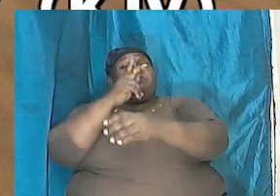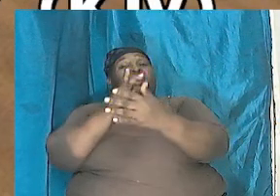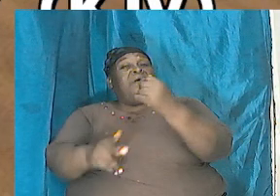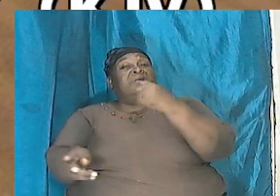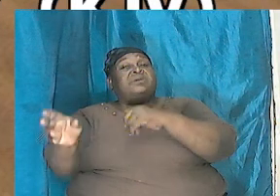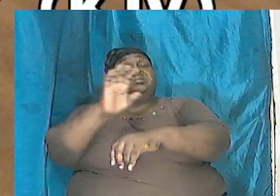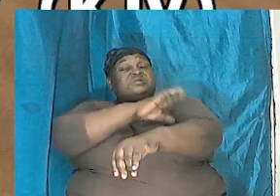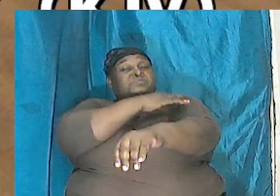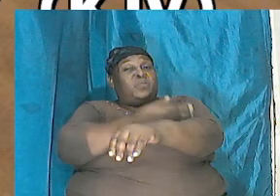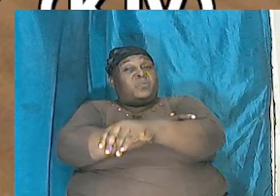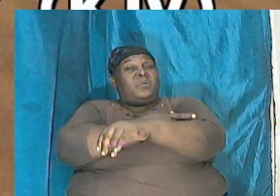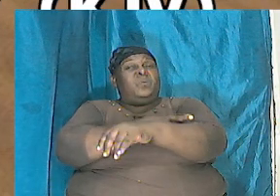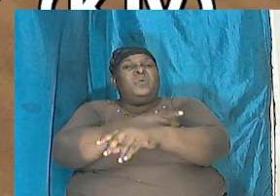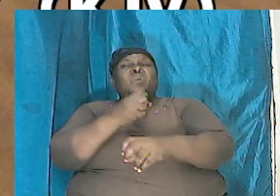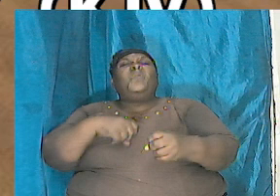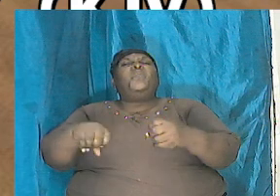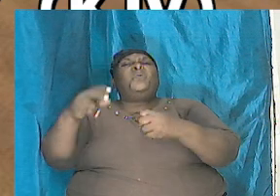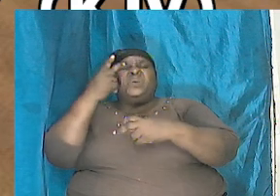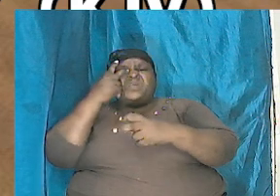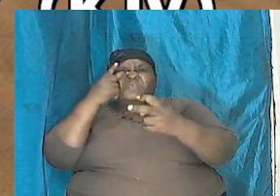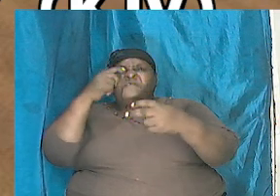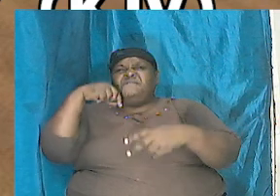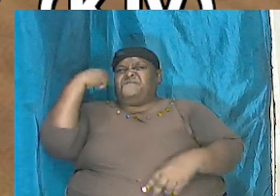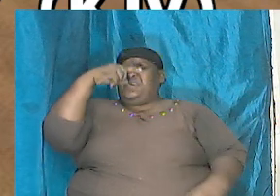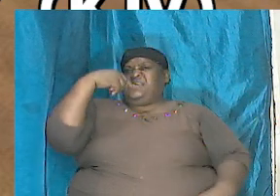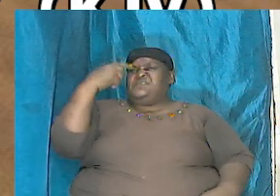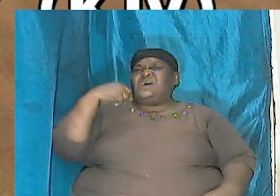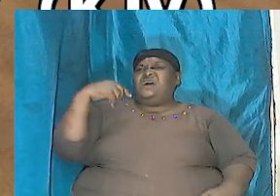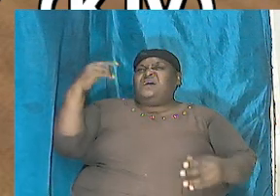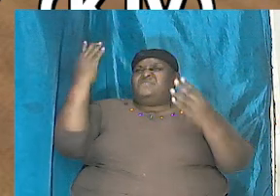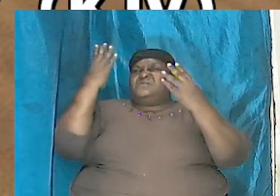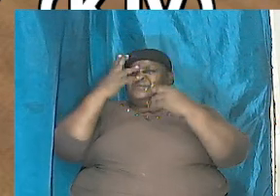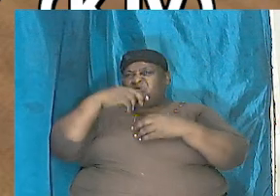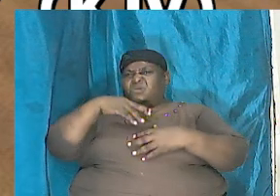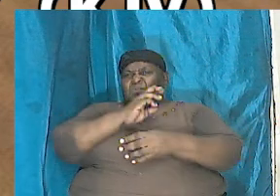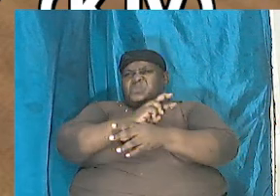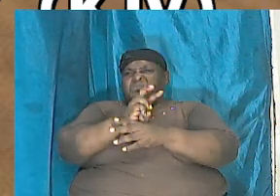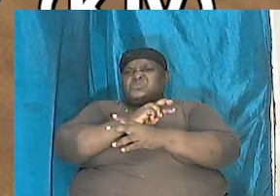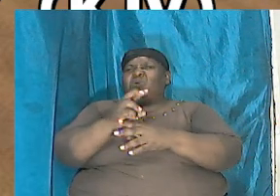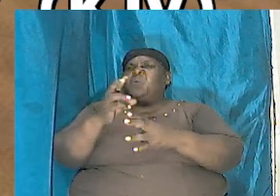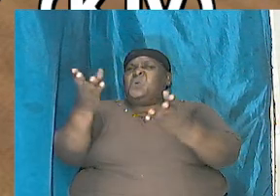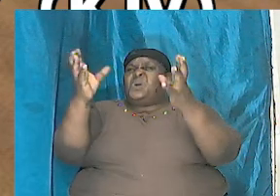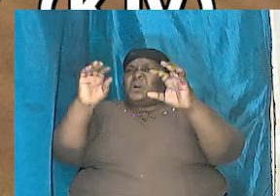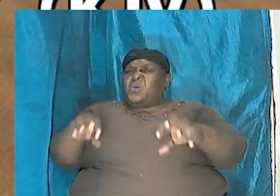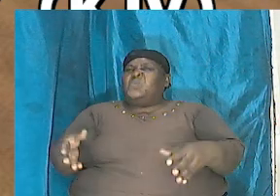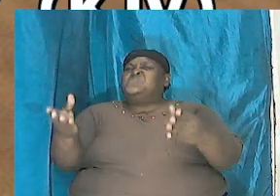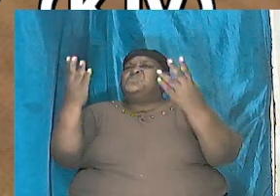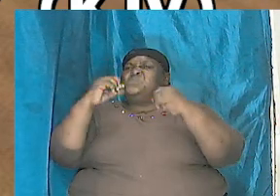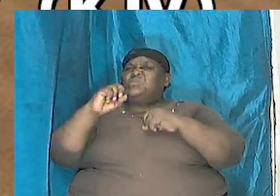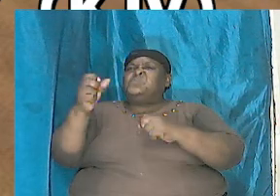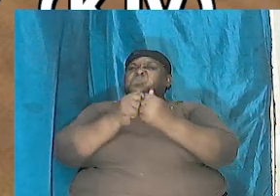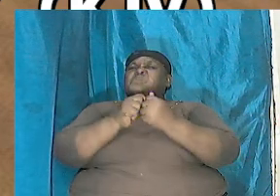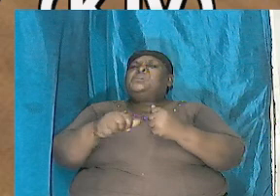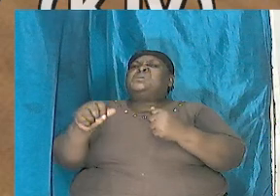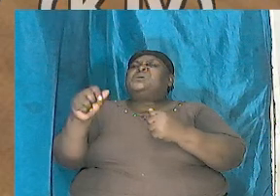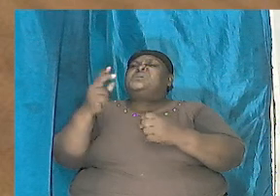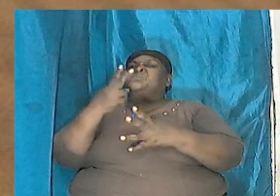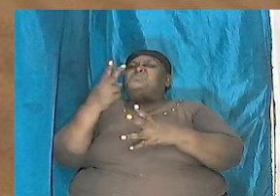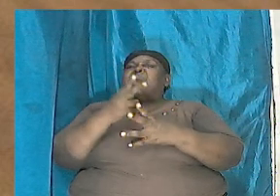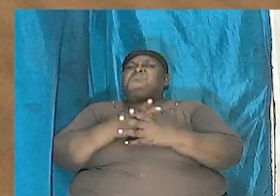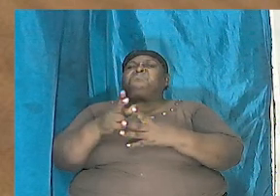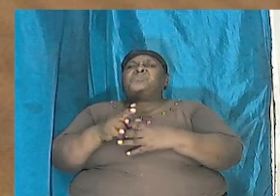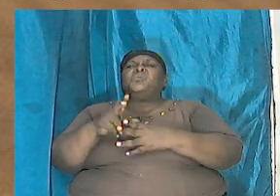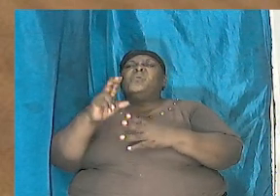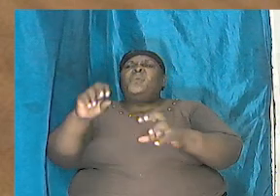proportion who can discover the face of his garment or who can come to him with his double bridle